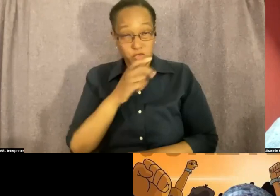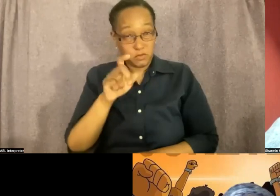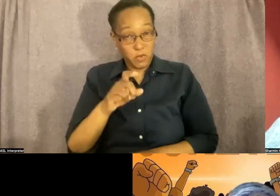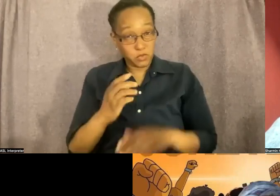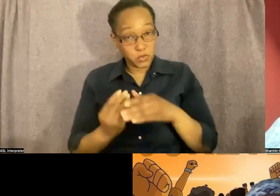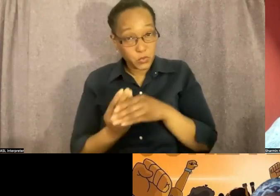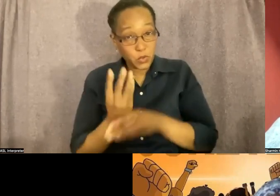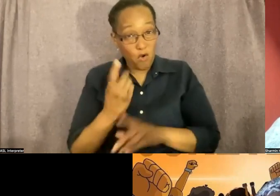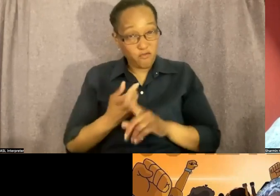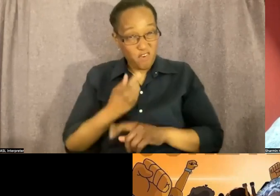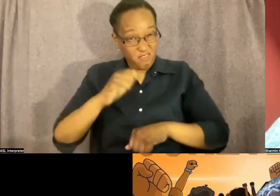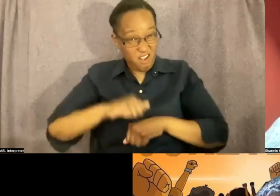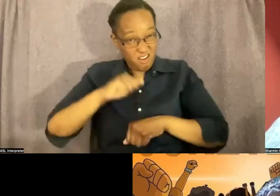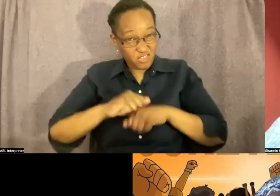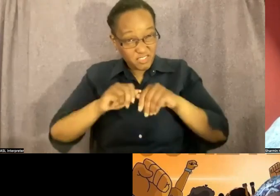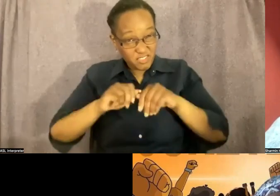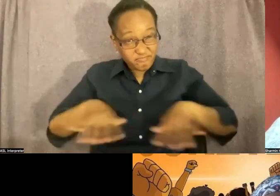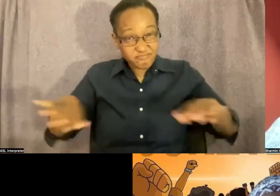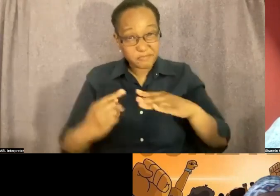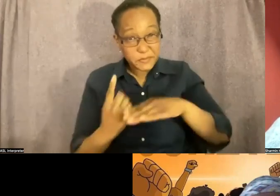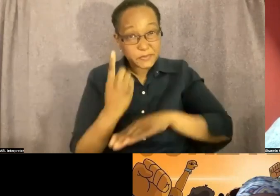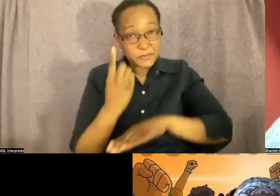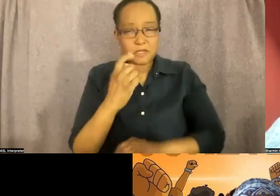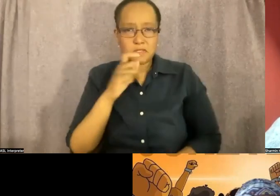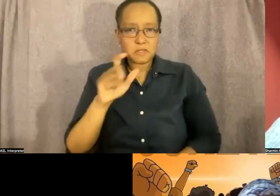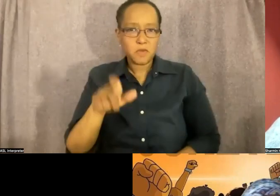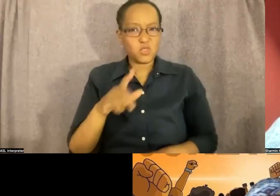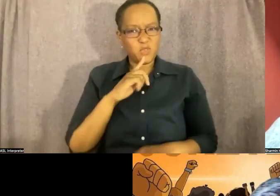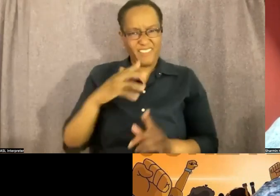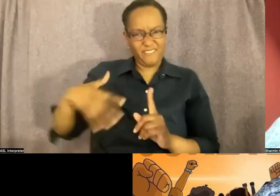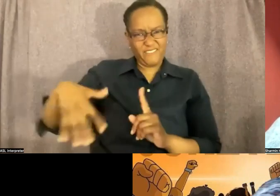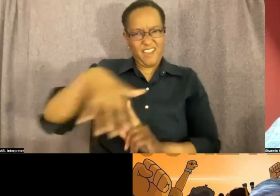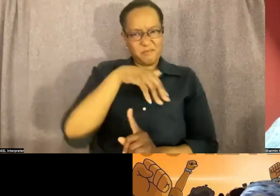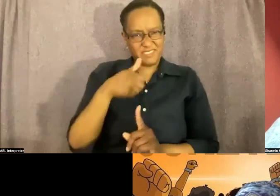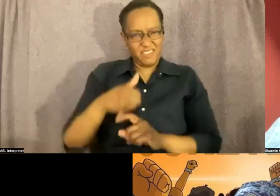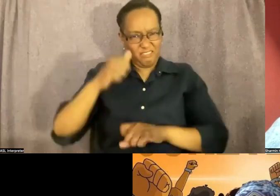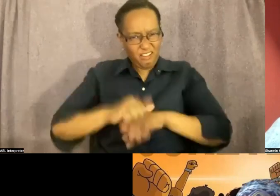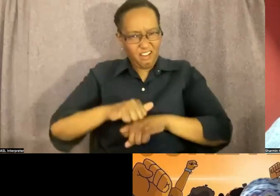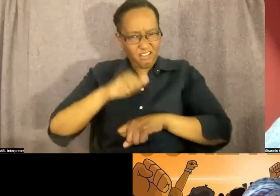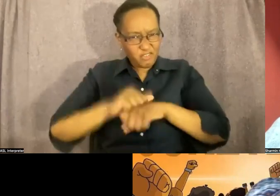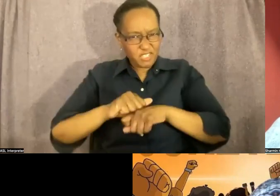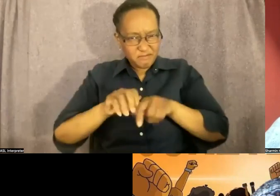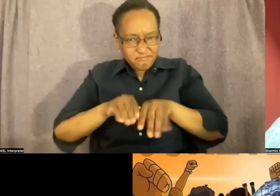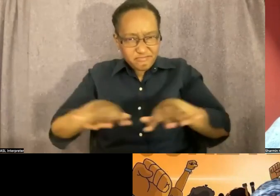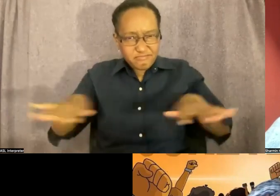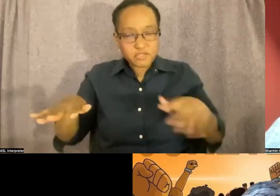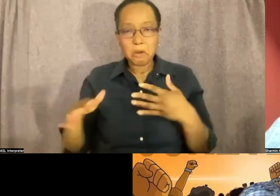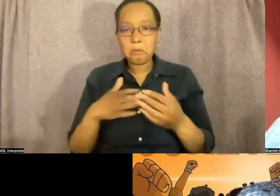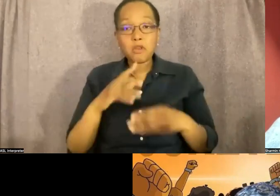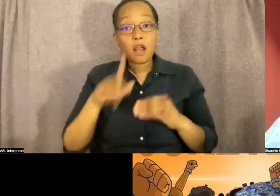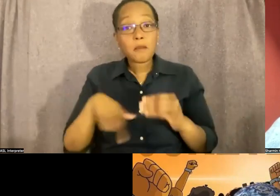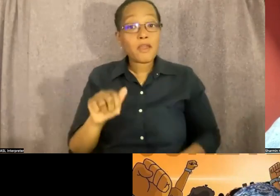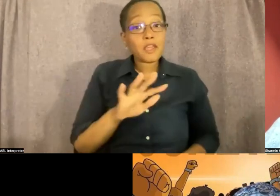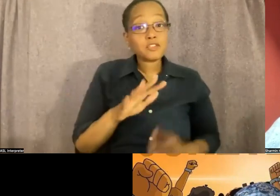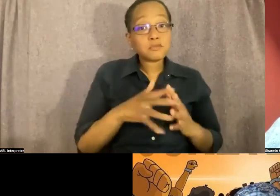concrete, right? And so whether it be Asian-Americans, whether it be Black folks, we are